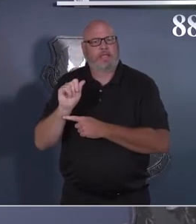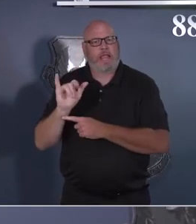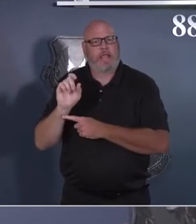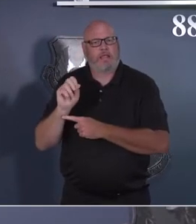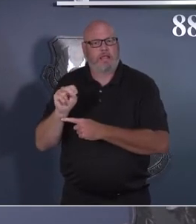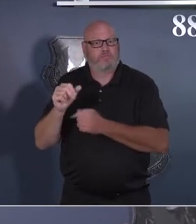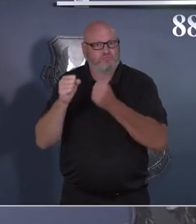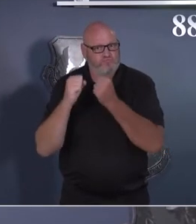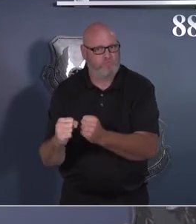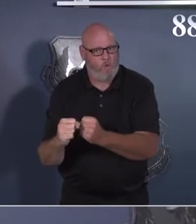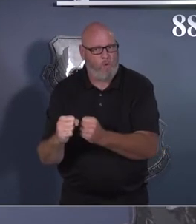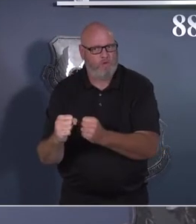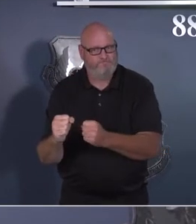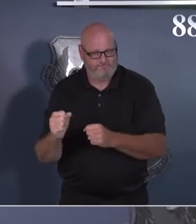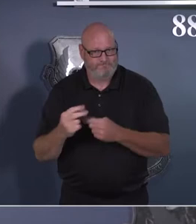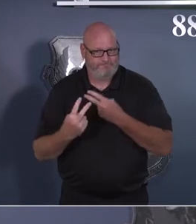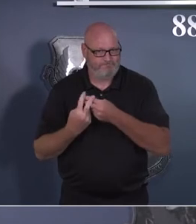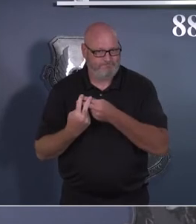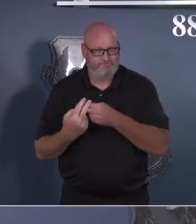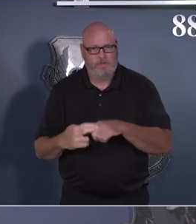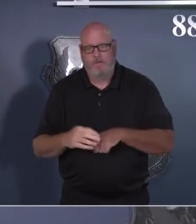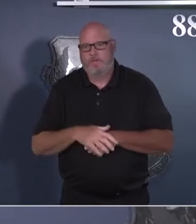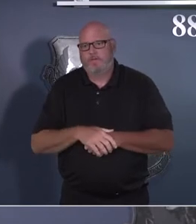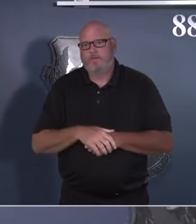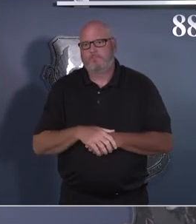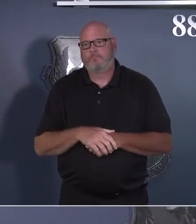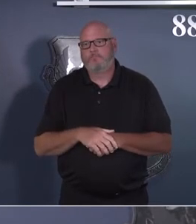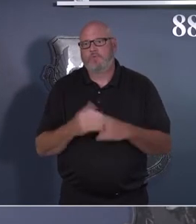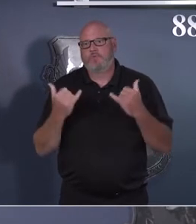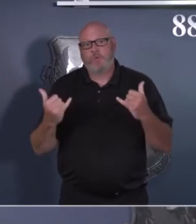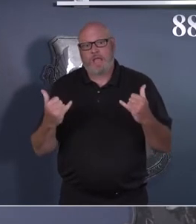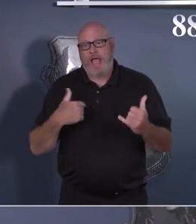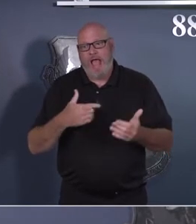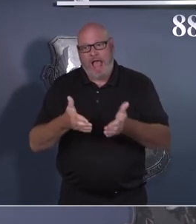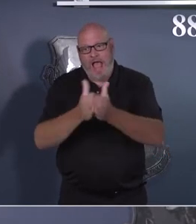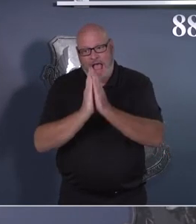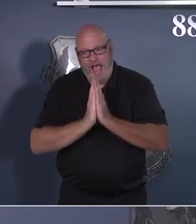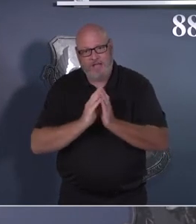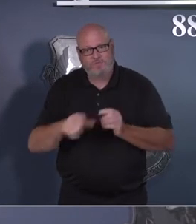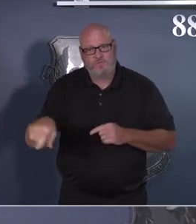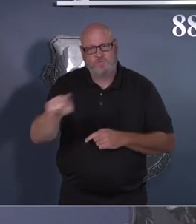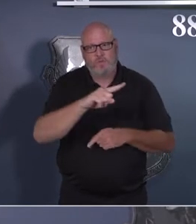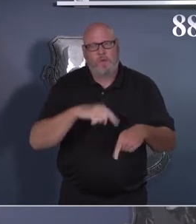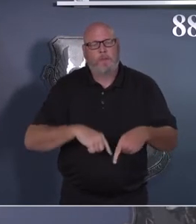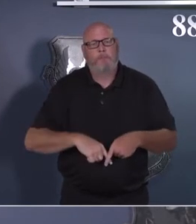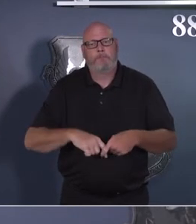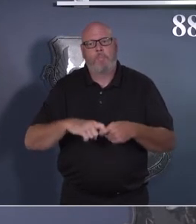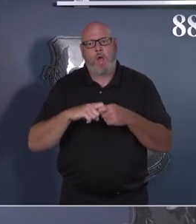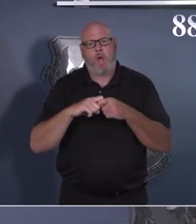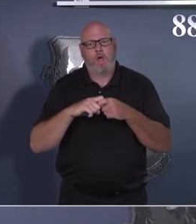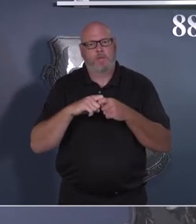pause with me for a few seconds and reflect back on that night, those heroes and those we've lost.